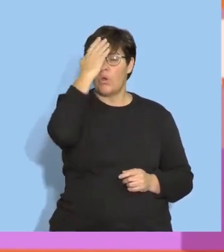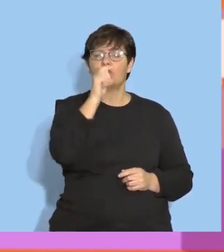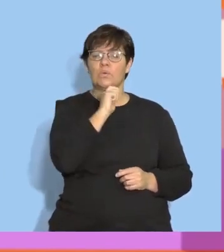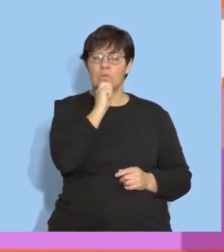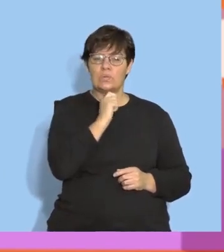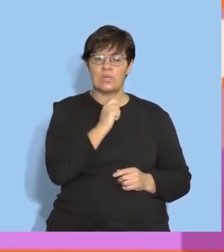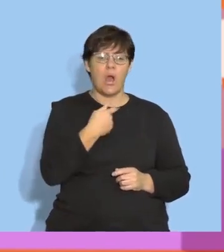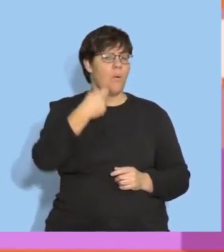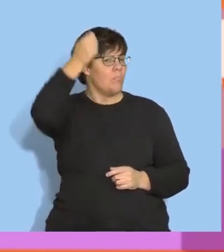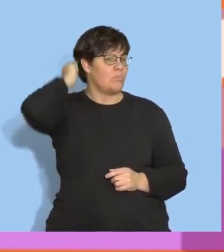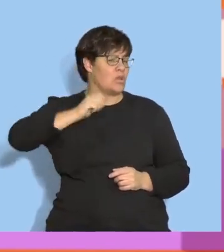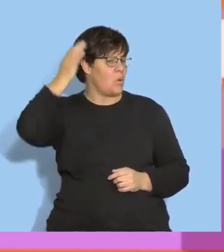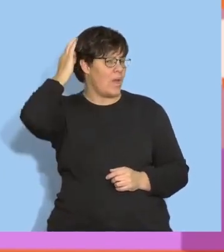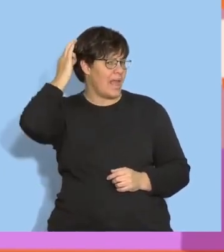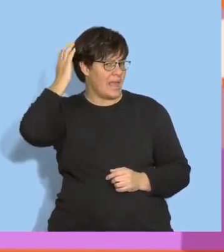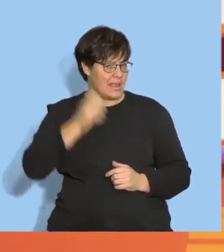we use to brush our hair?